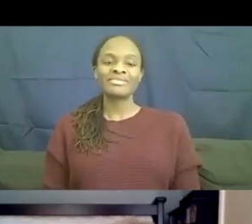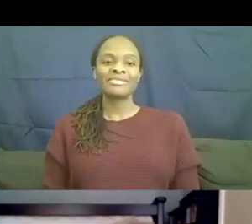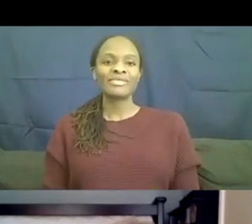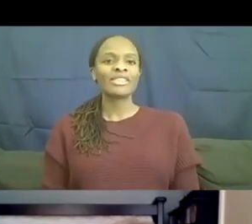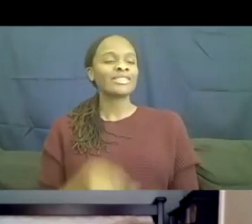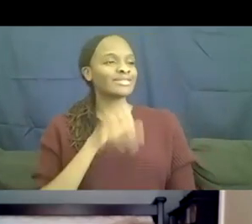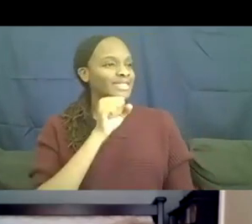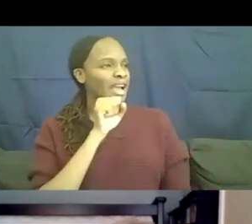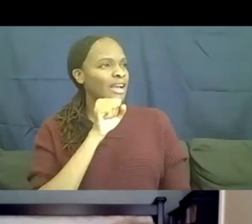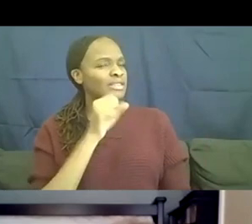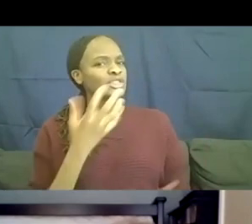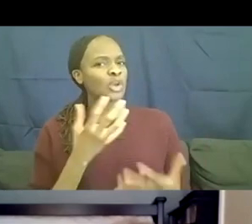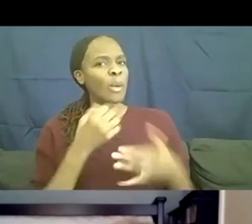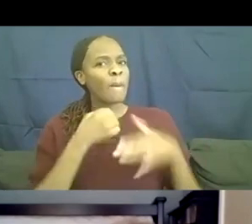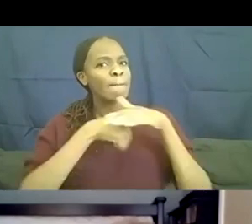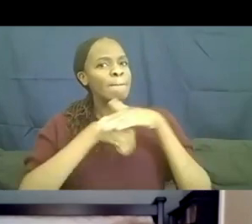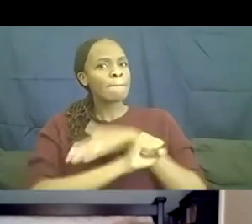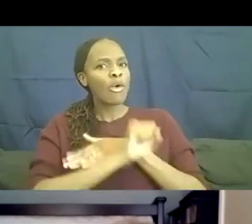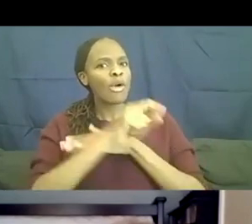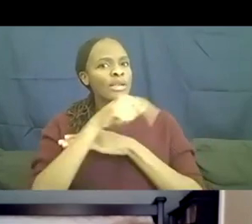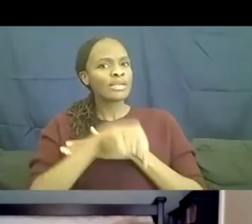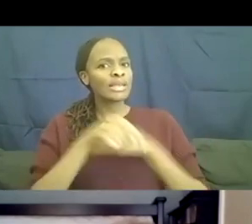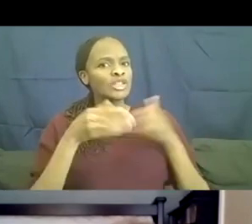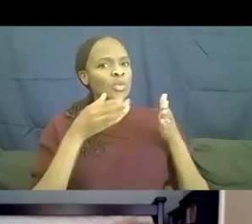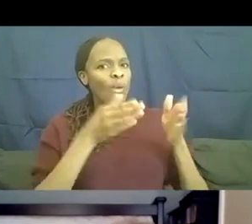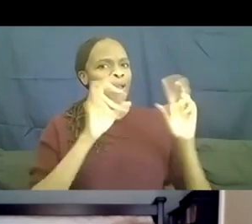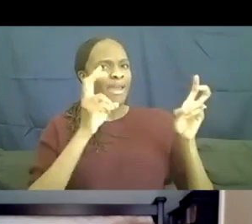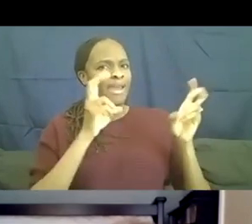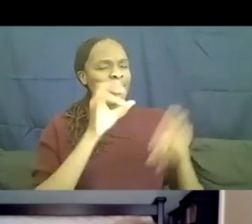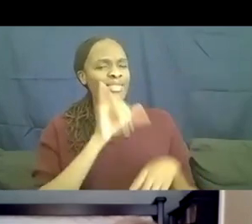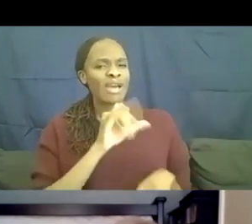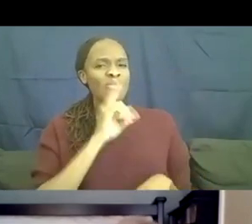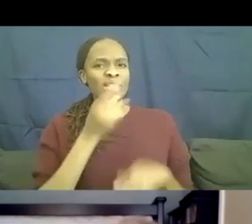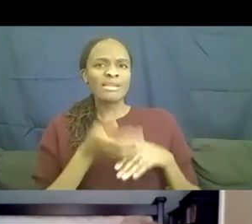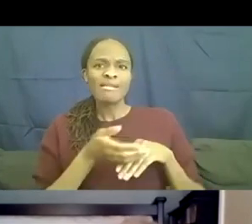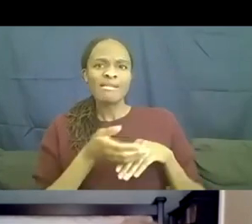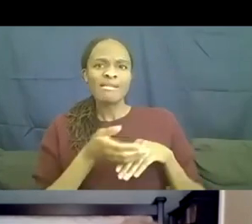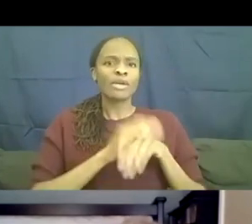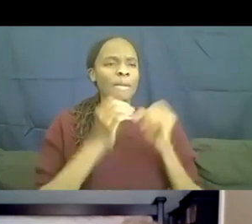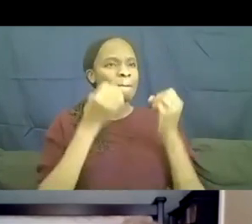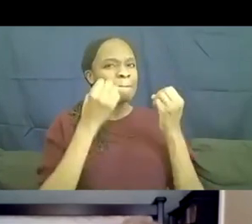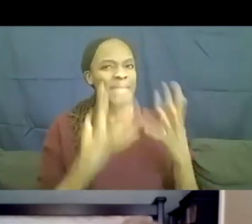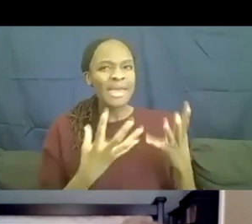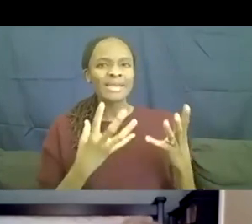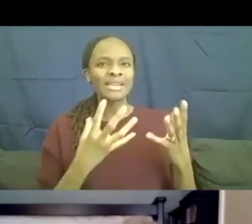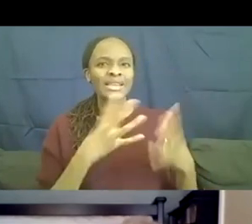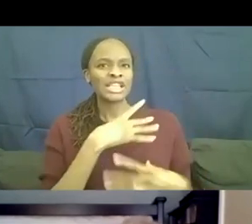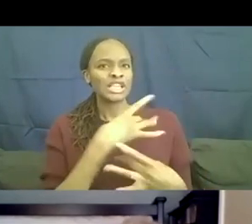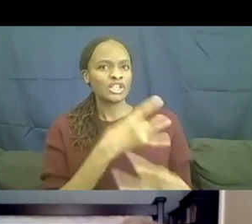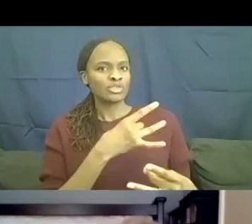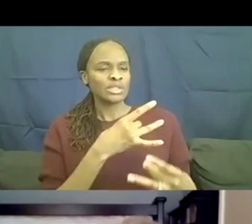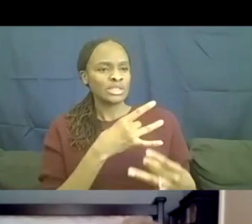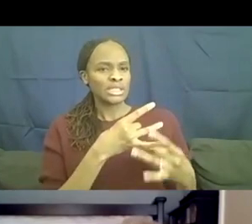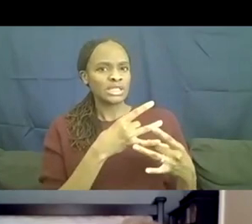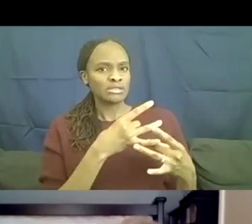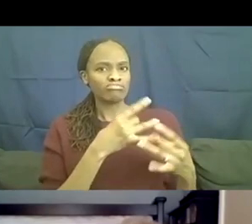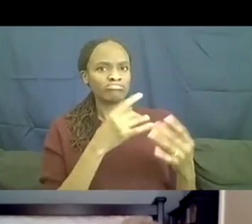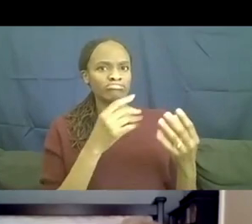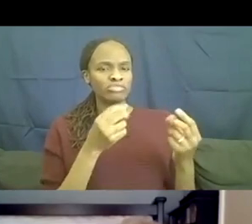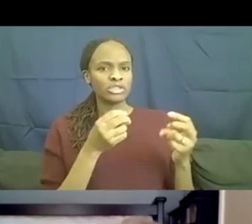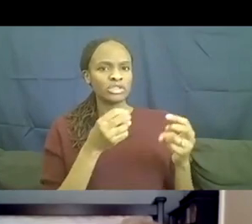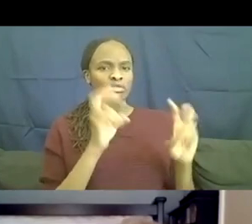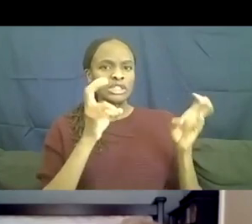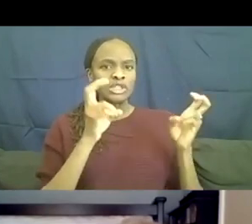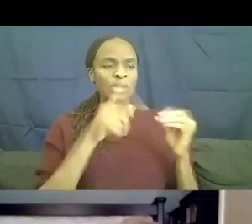one of, um, you know, born this way covered so many interesting issues, um, from preparing for independence, like getting your own